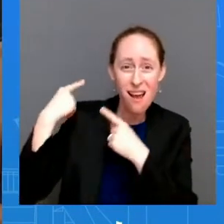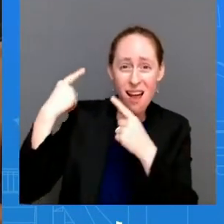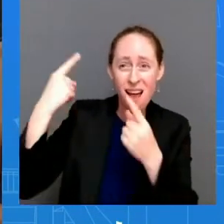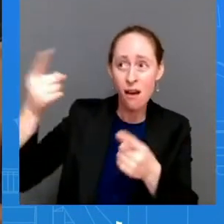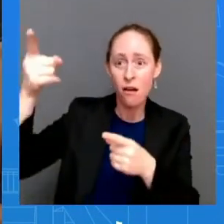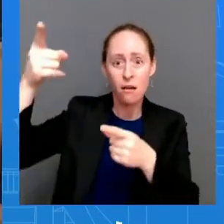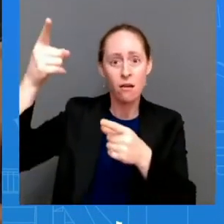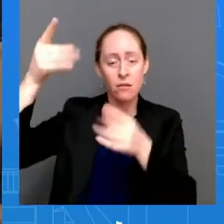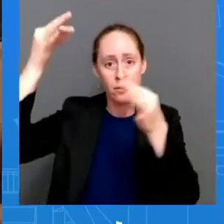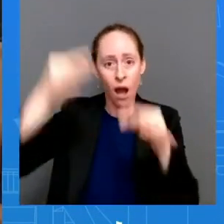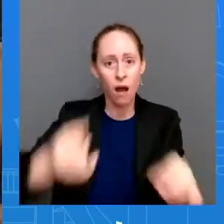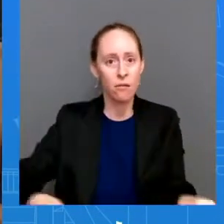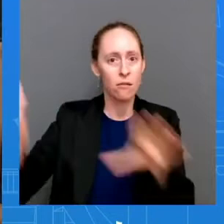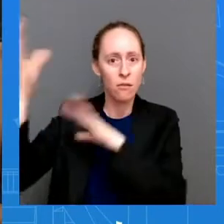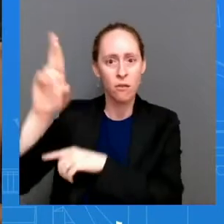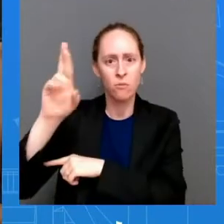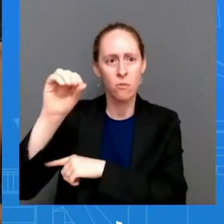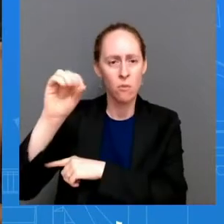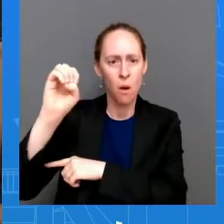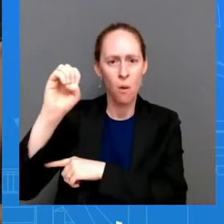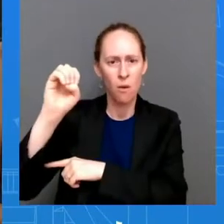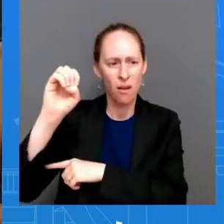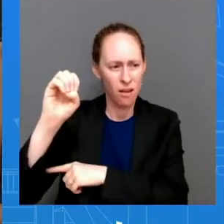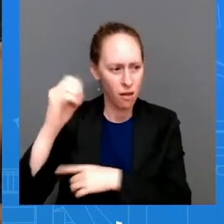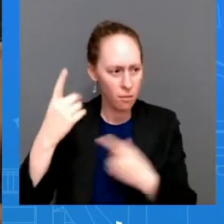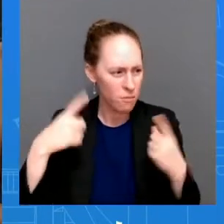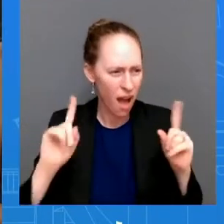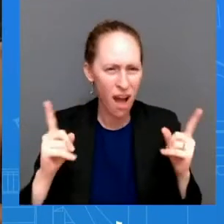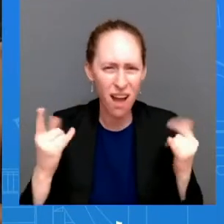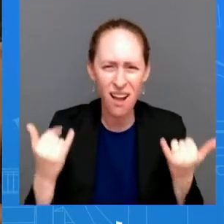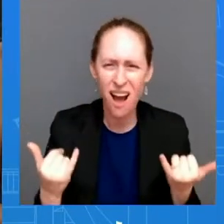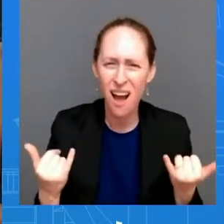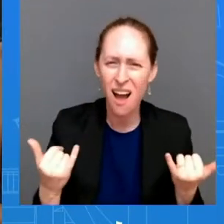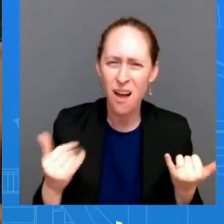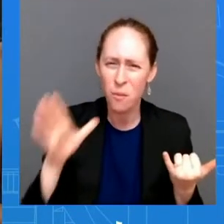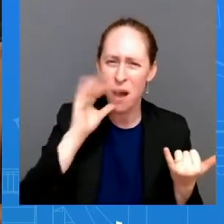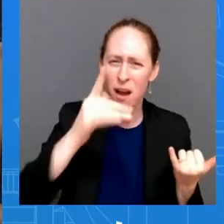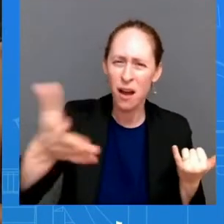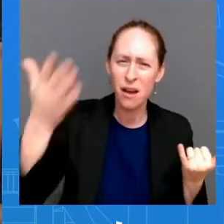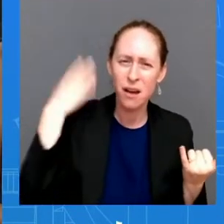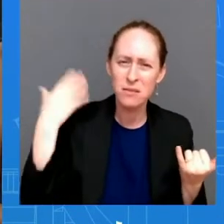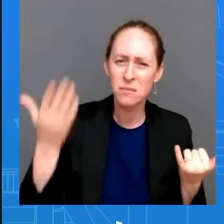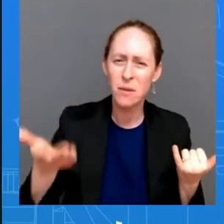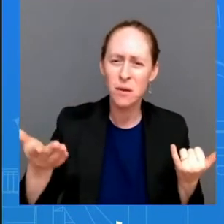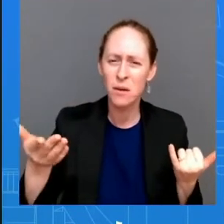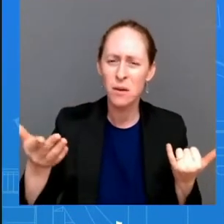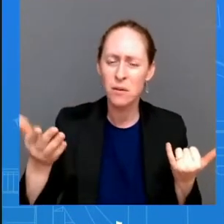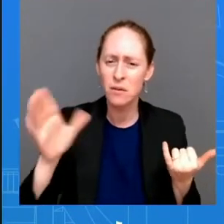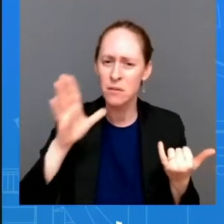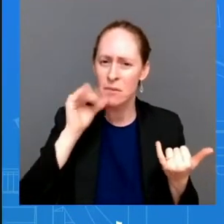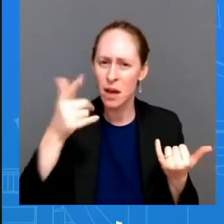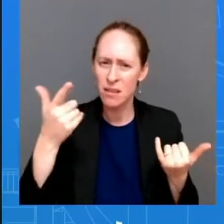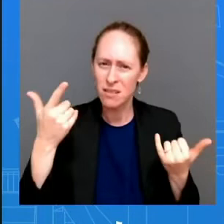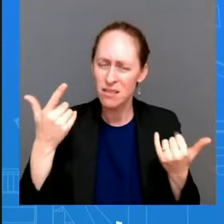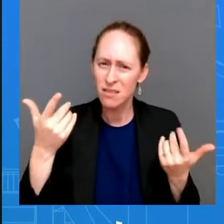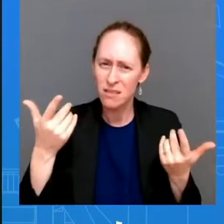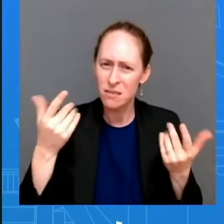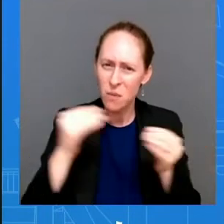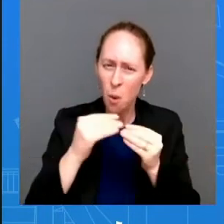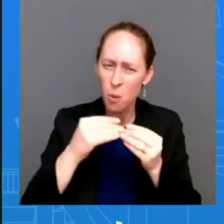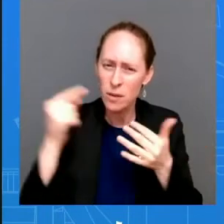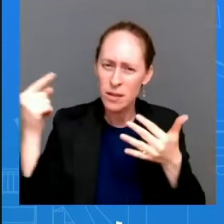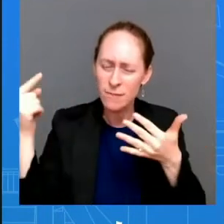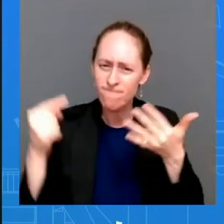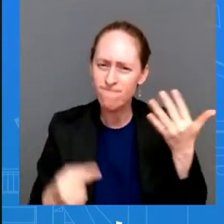consider more actions? Presumably, they would have been thinking about this already, right? Well, you know, as you know, the last executive order that we